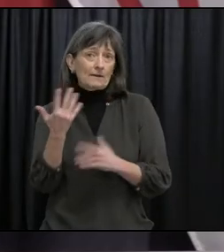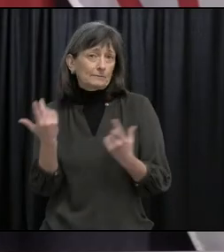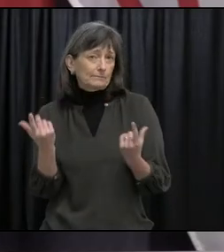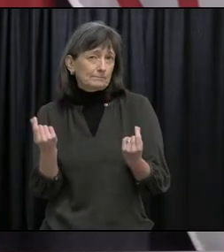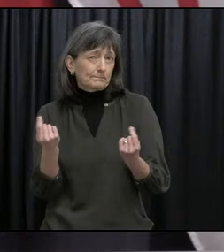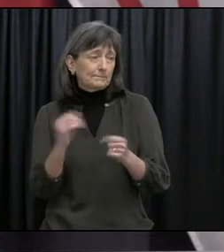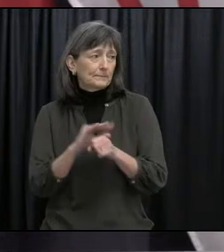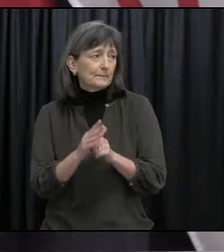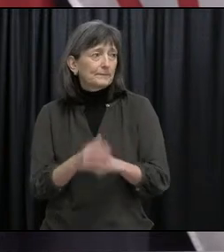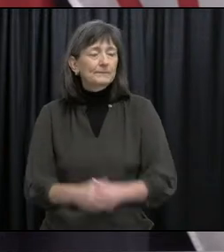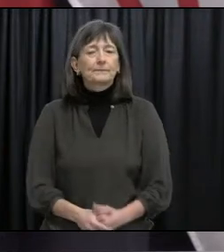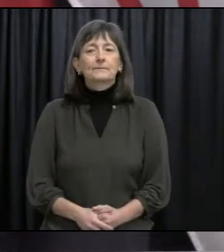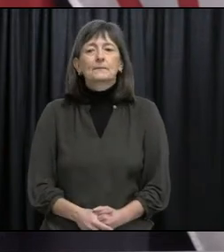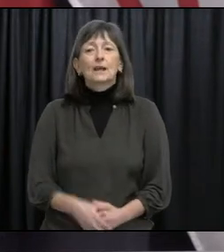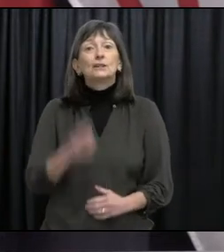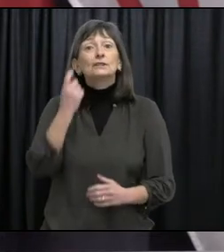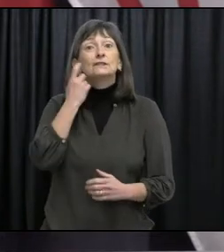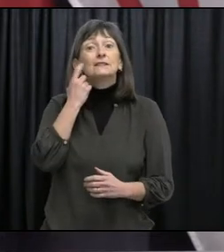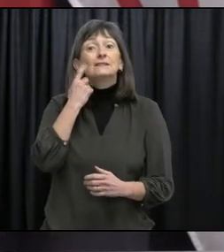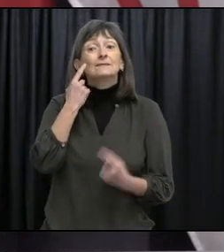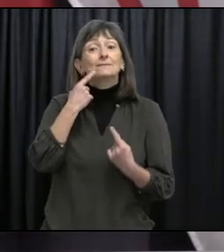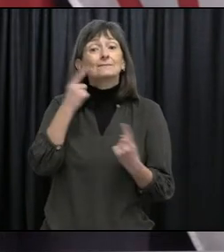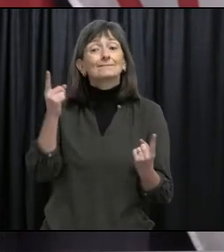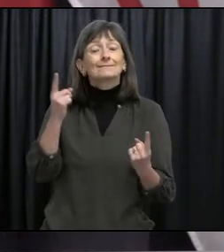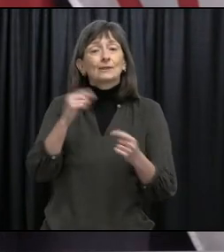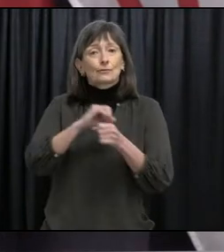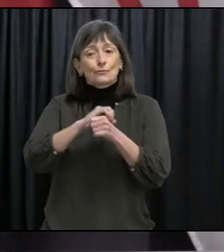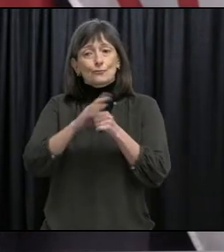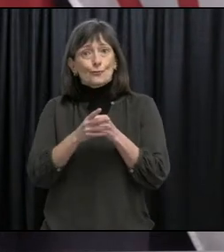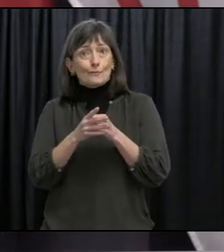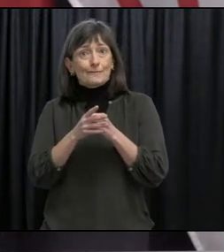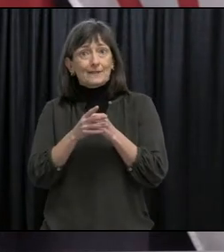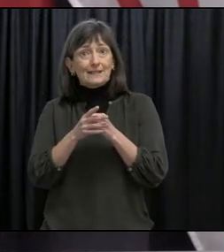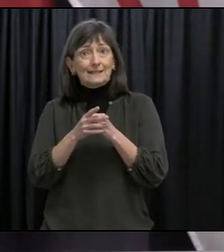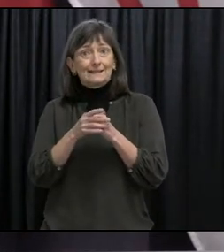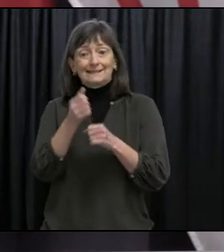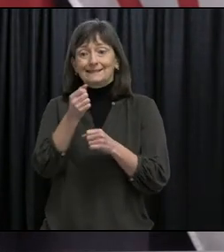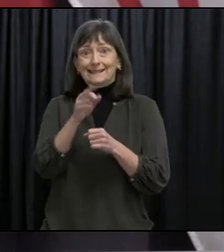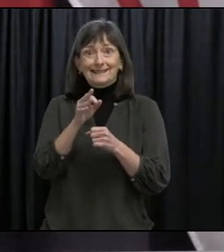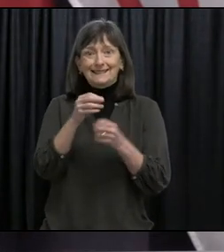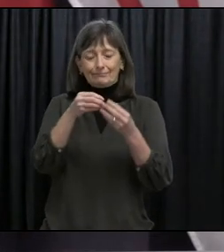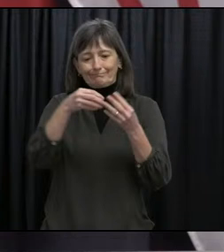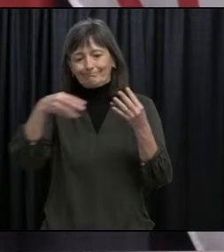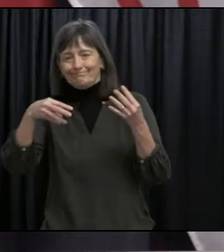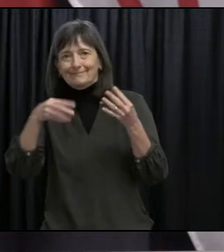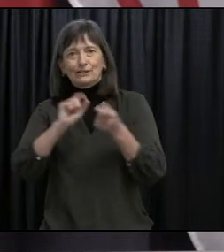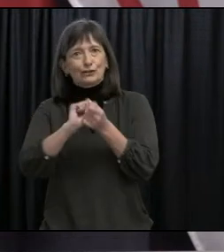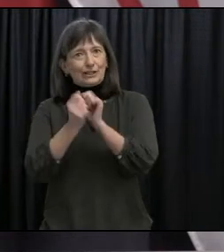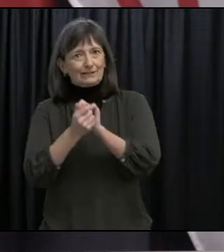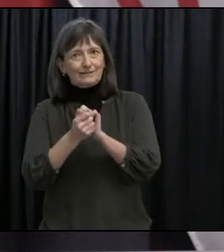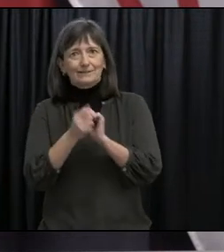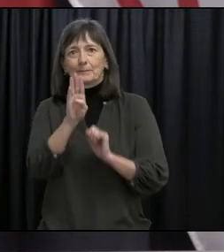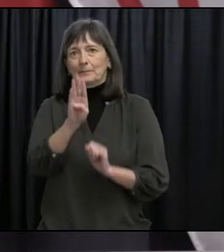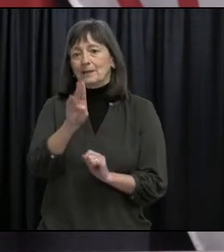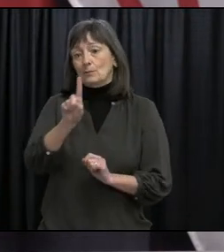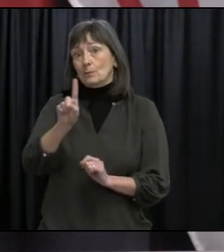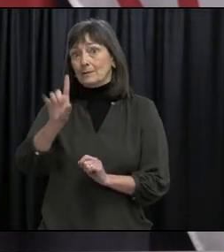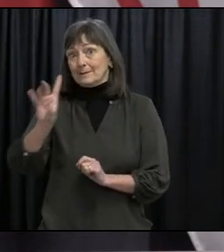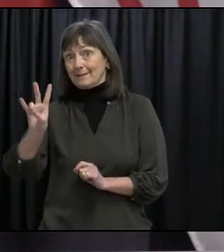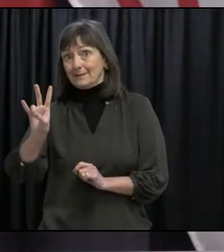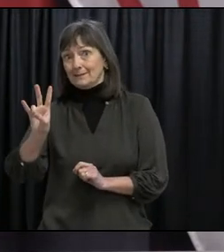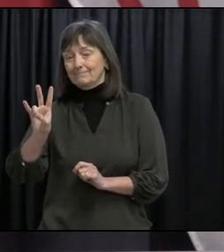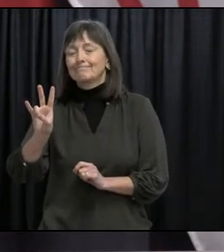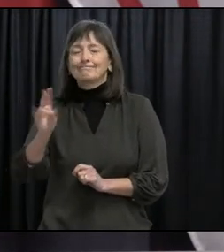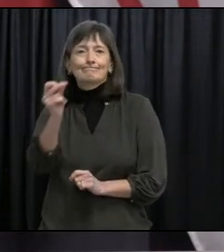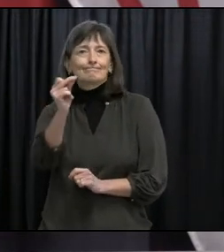With the recent news of COVID-19 variant in Newfoundland and Labrador, some immediate changes were required.